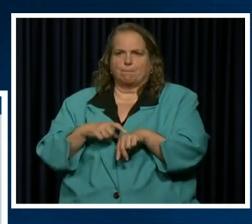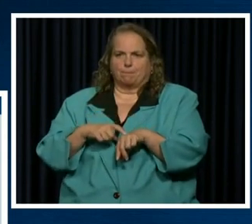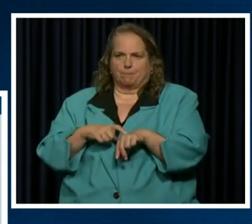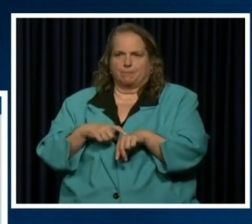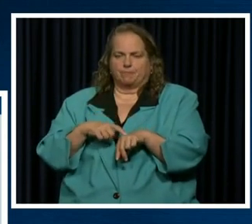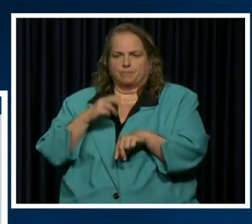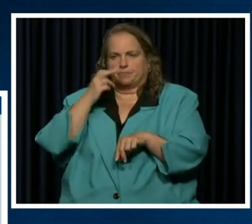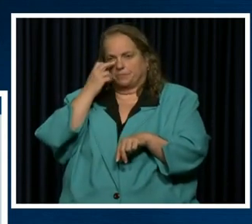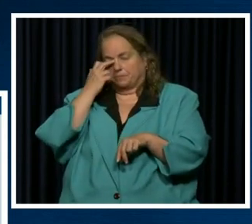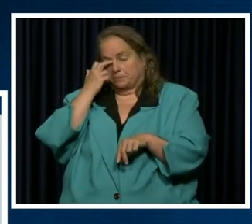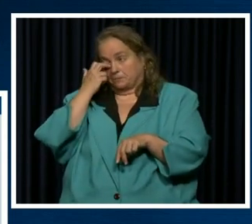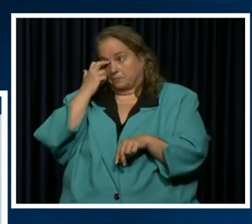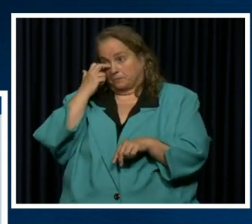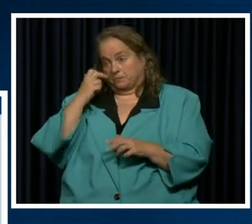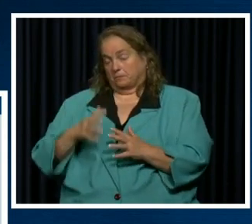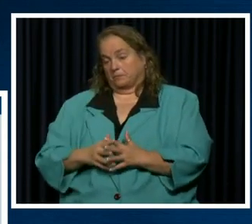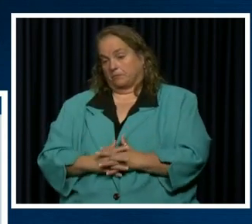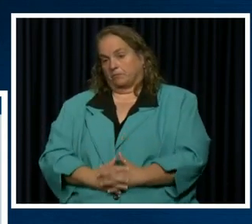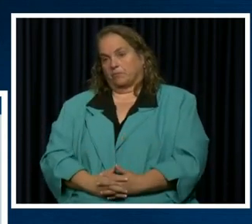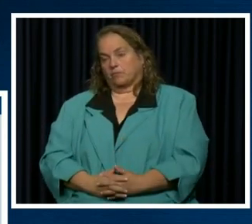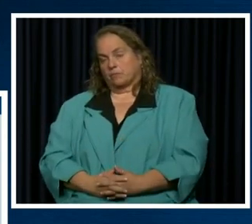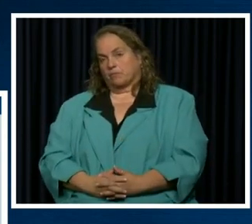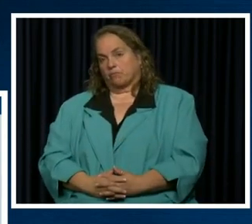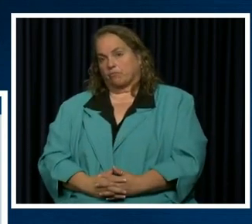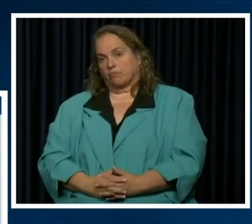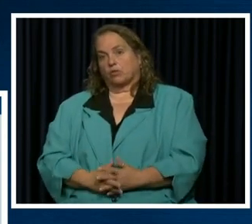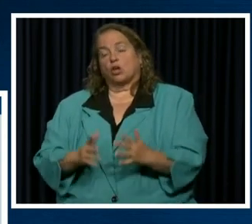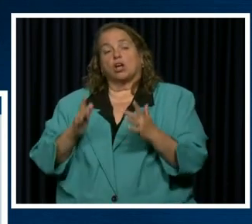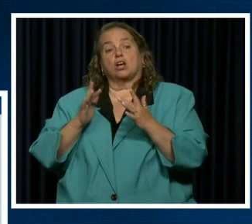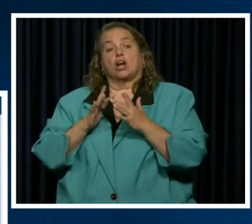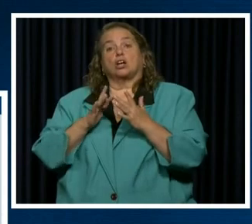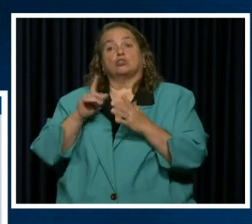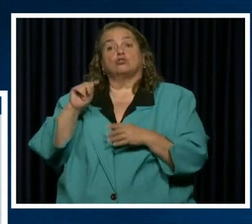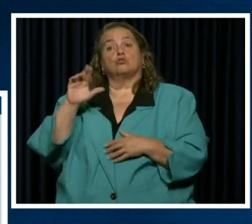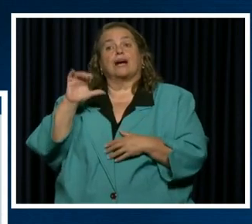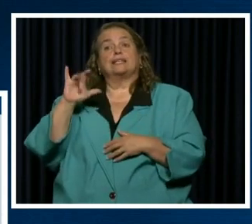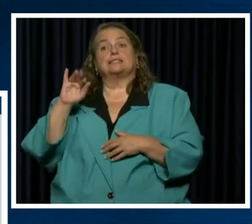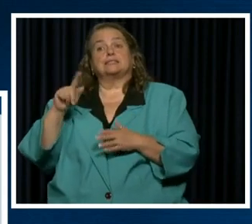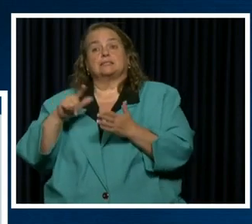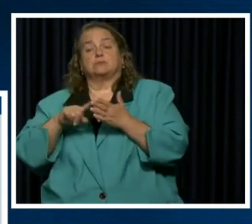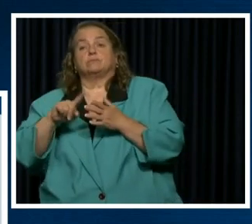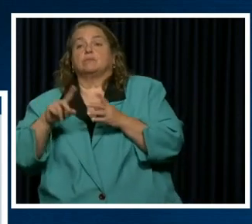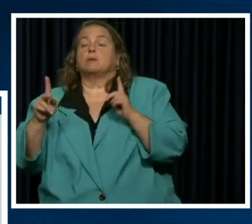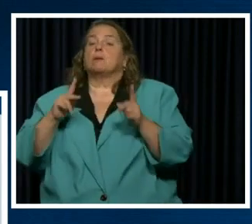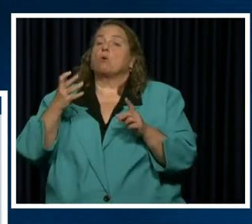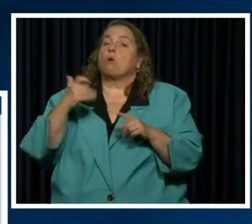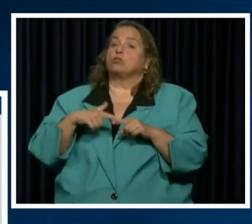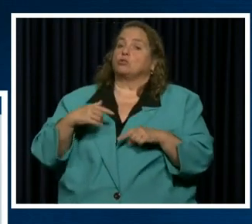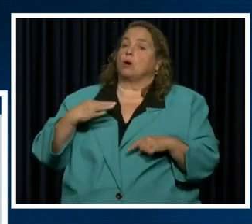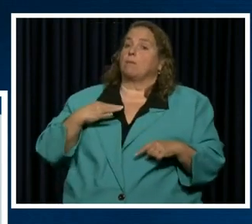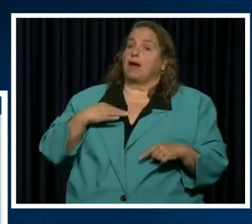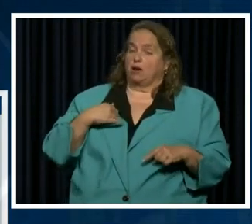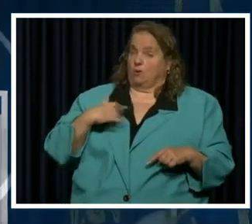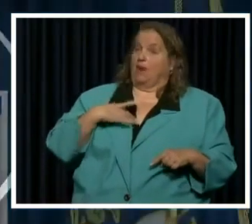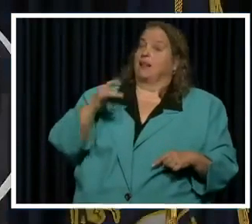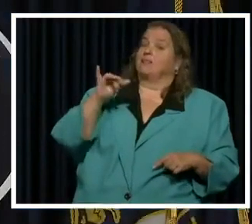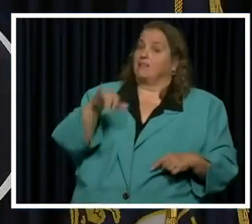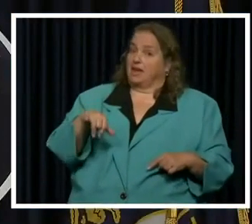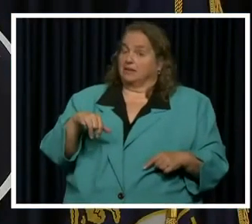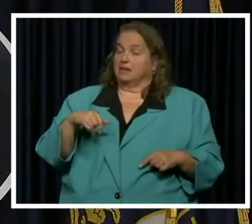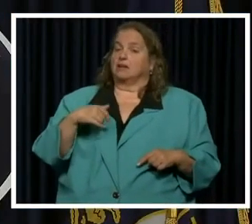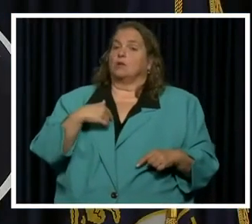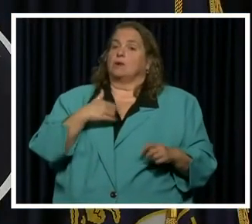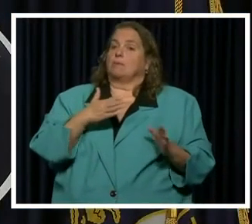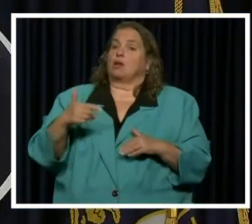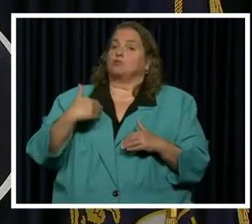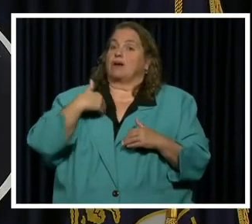not being able to go into the office. Uh, contact tracing, uh, folks want to apply. We like that. We plan